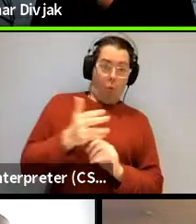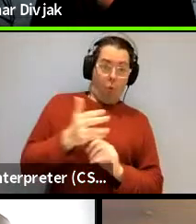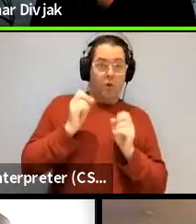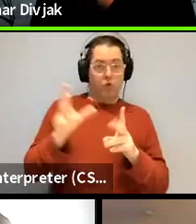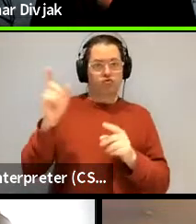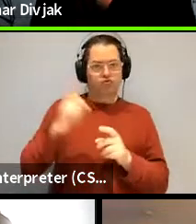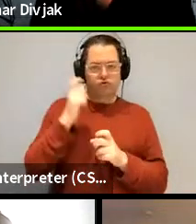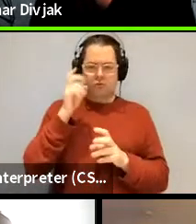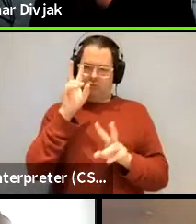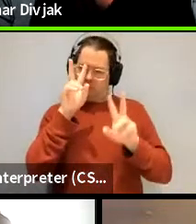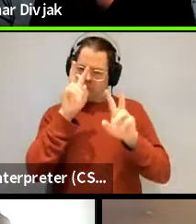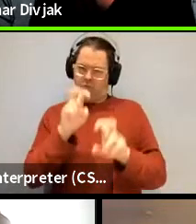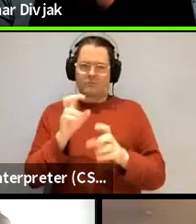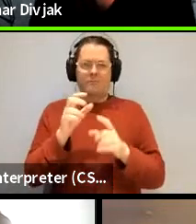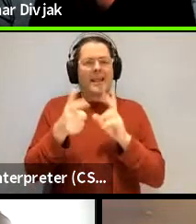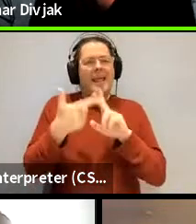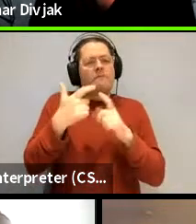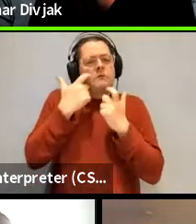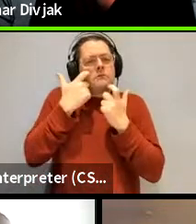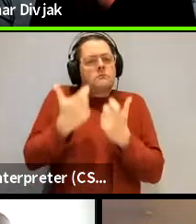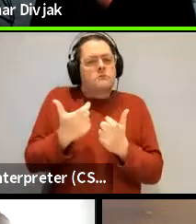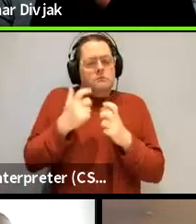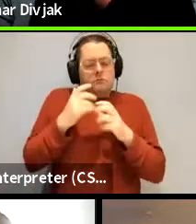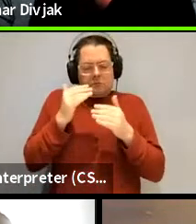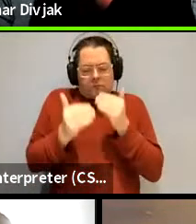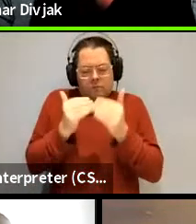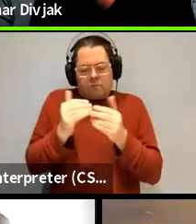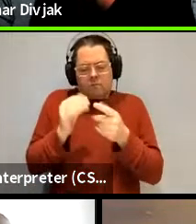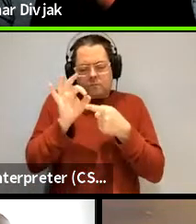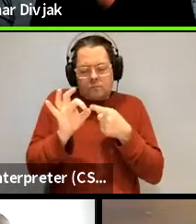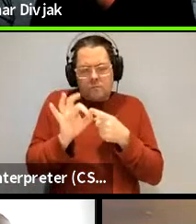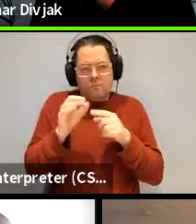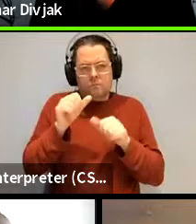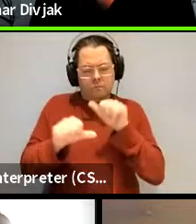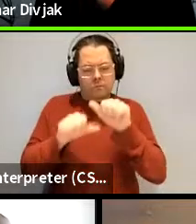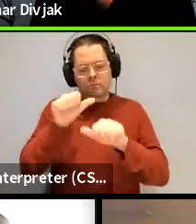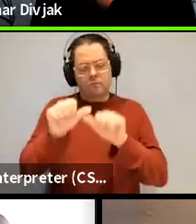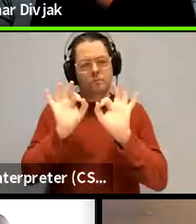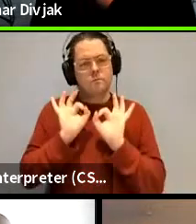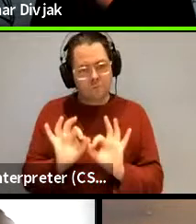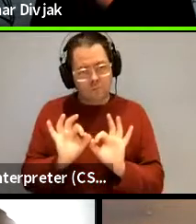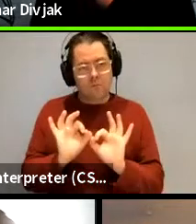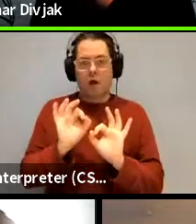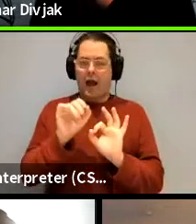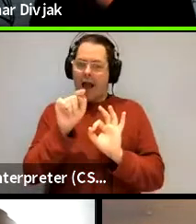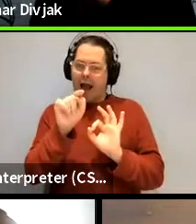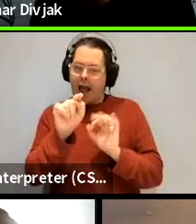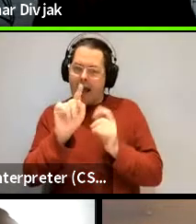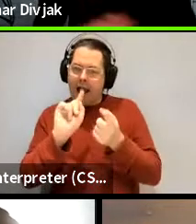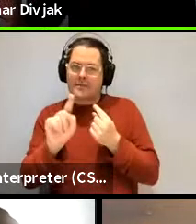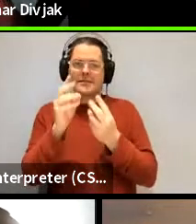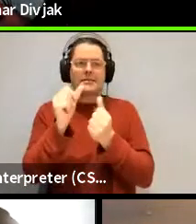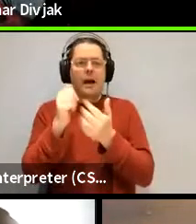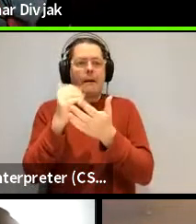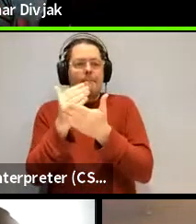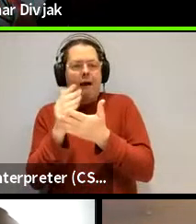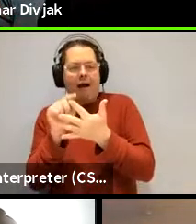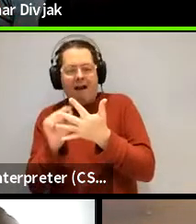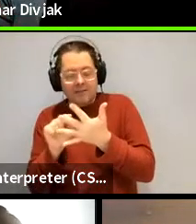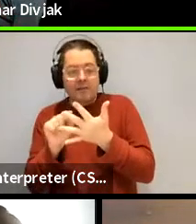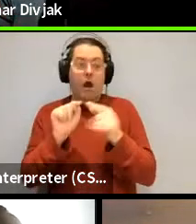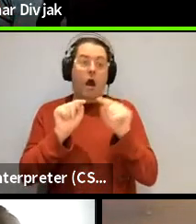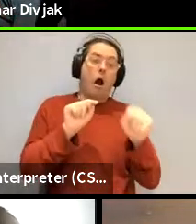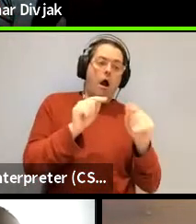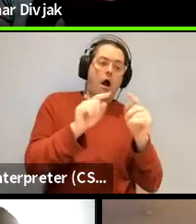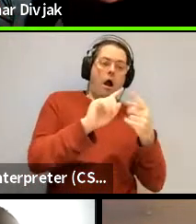contribute an important you know part answer an important part of the puzzle so um i think any approach that